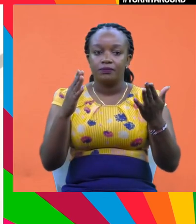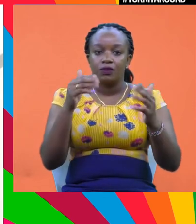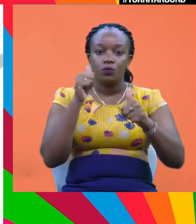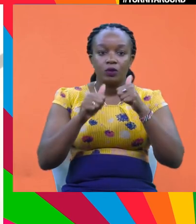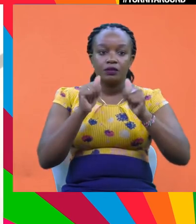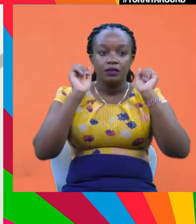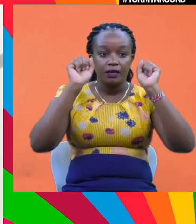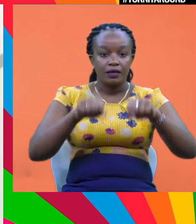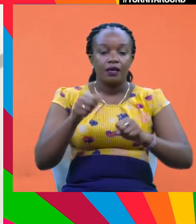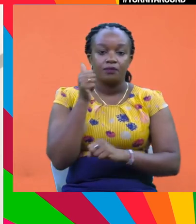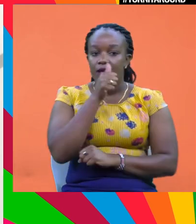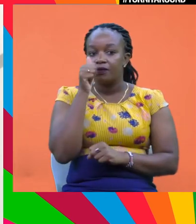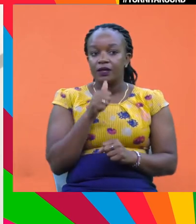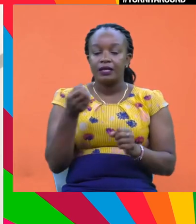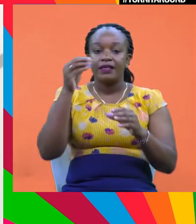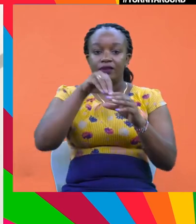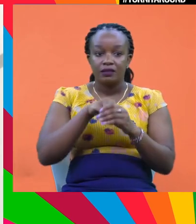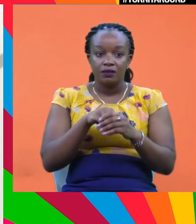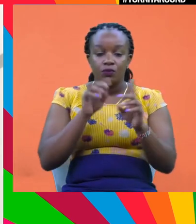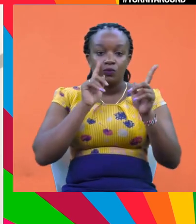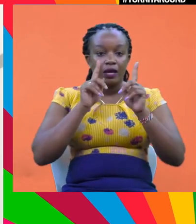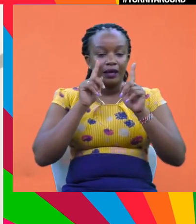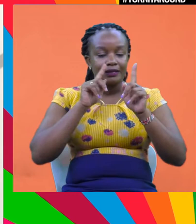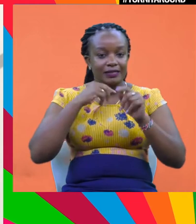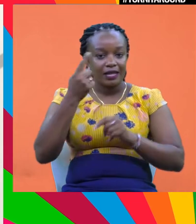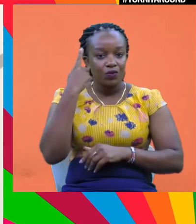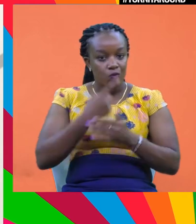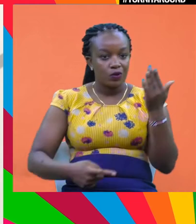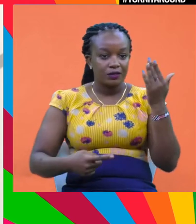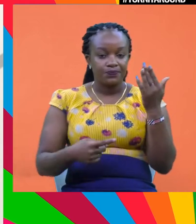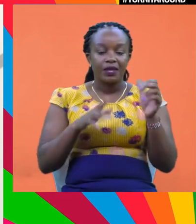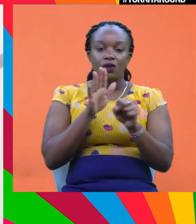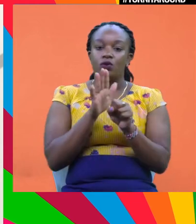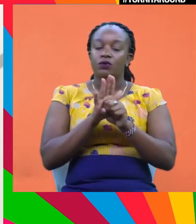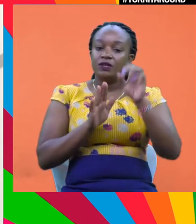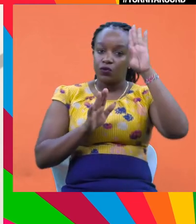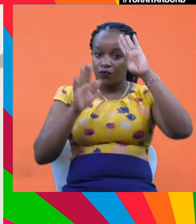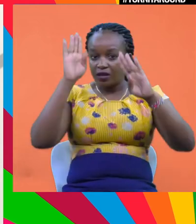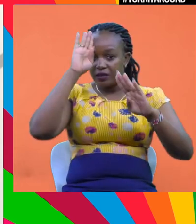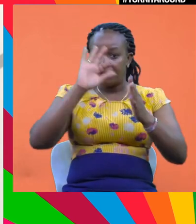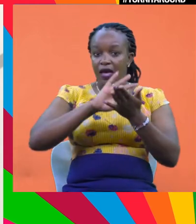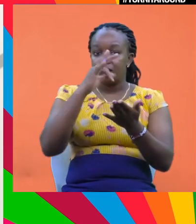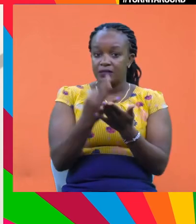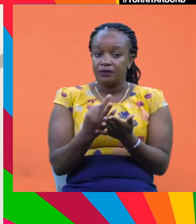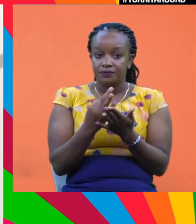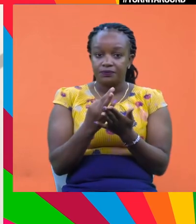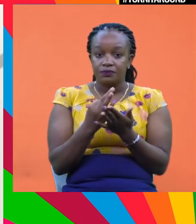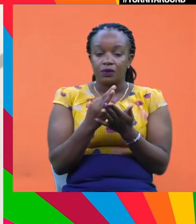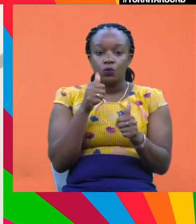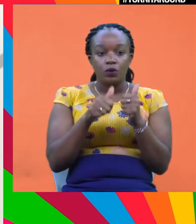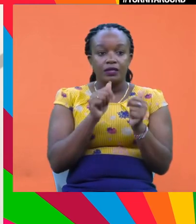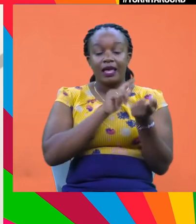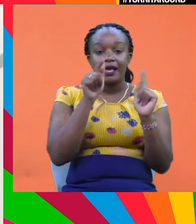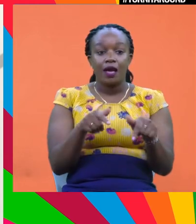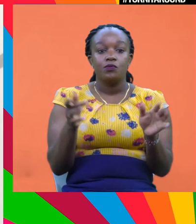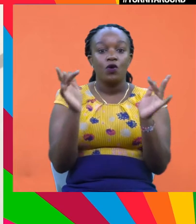in many ways to private investors as well. So we're definitely seeing a lot of very innovative new funds, for example, coming